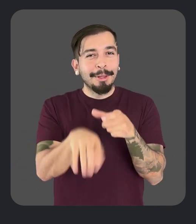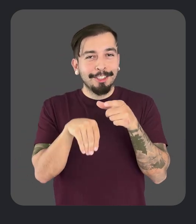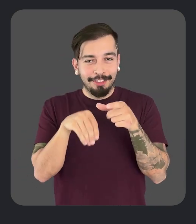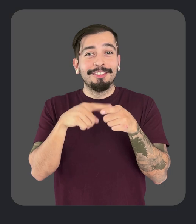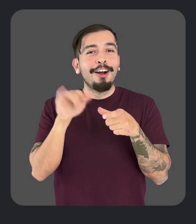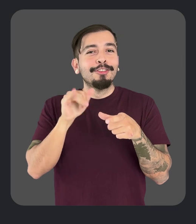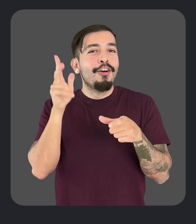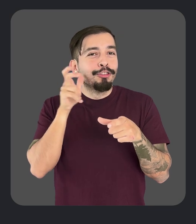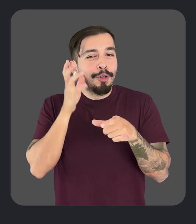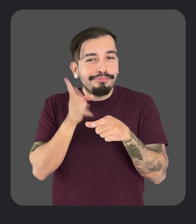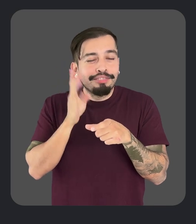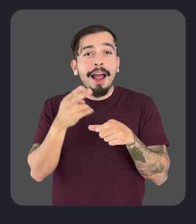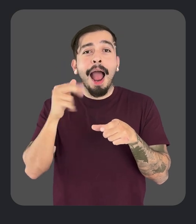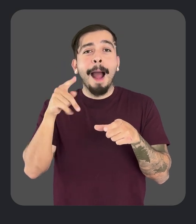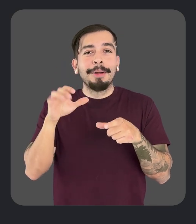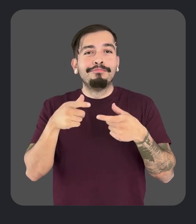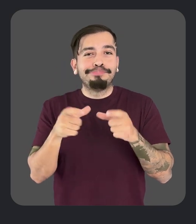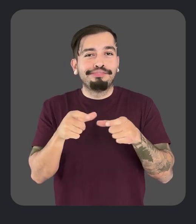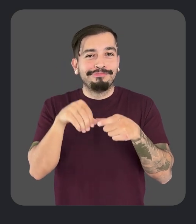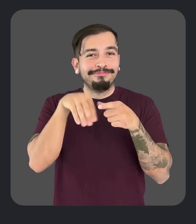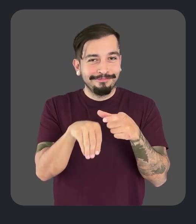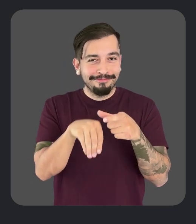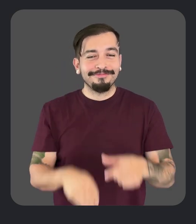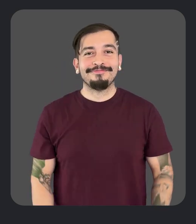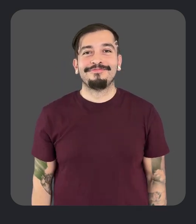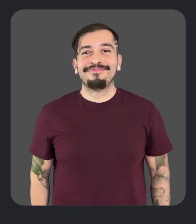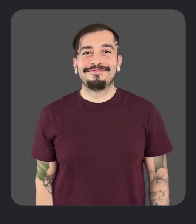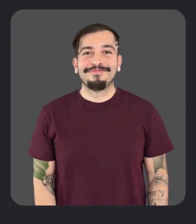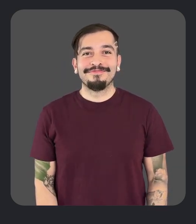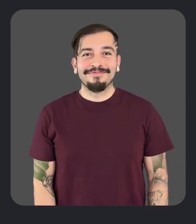image of the ID, as well as audio and haptic feedback in real time.